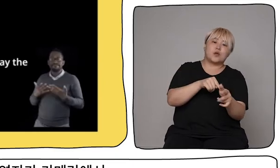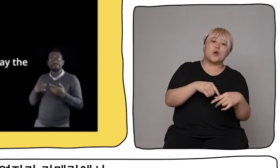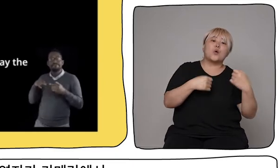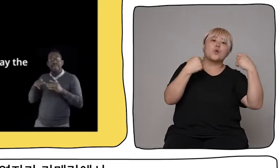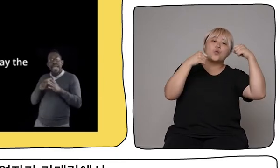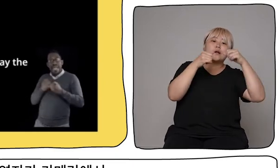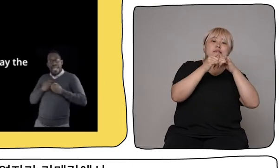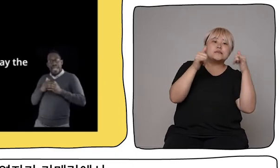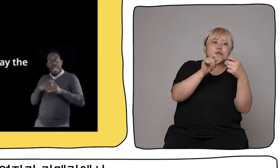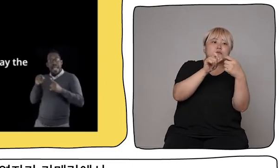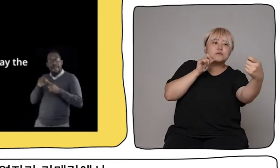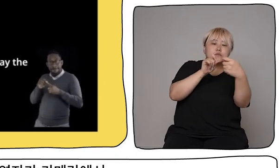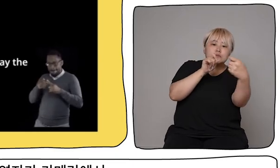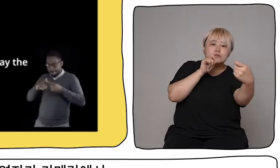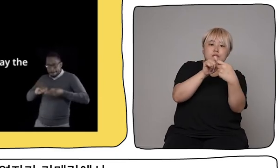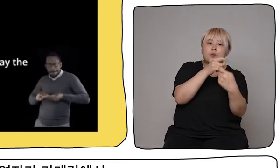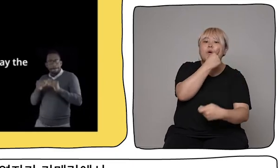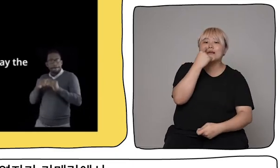performer is from the camera.